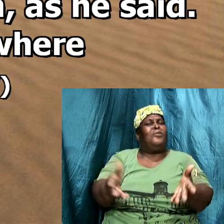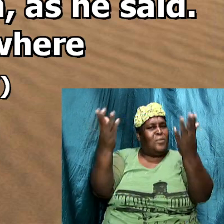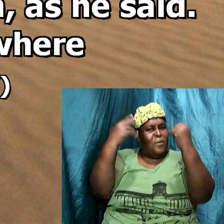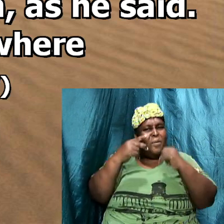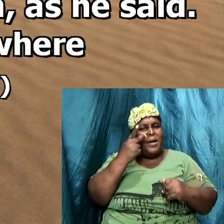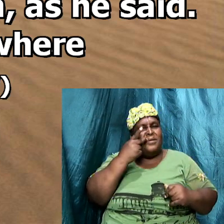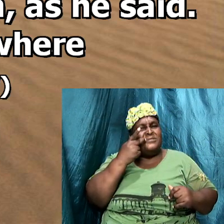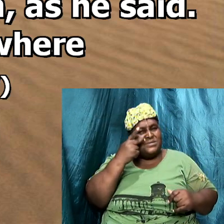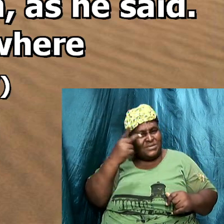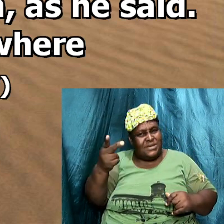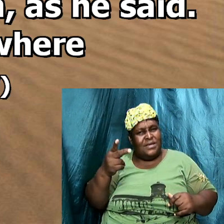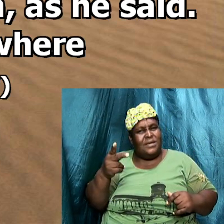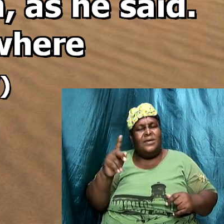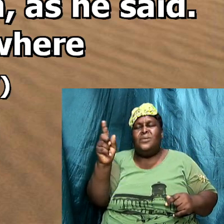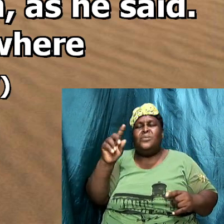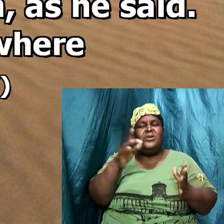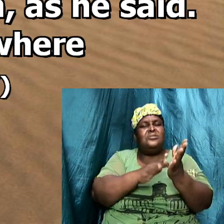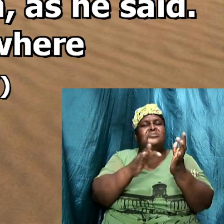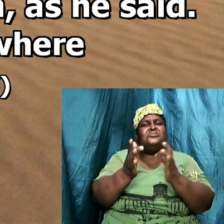he laid